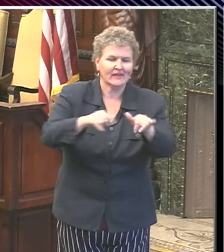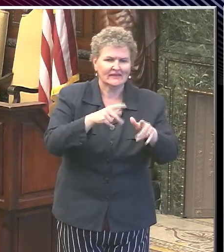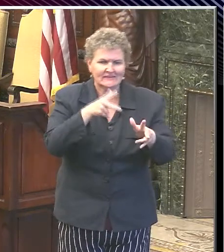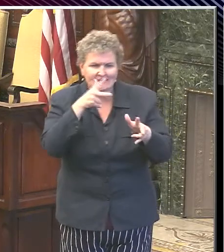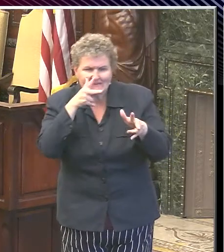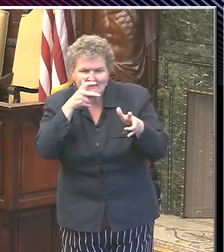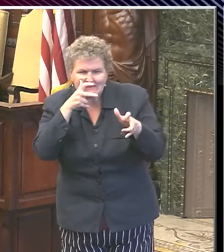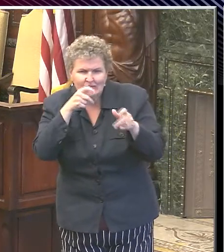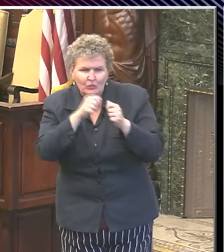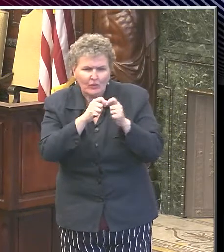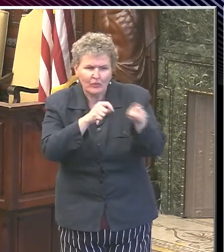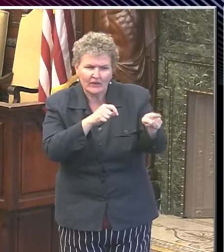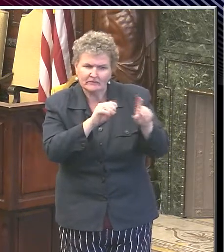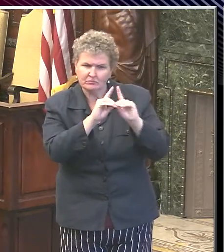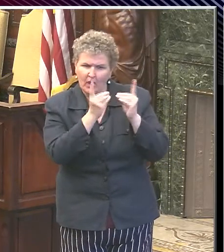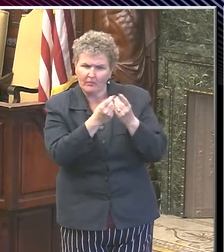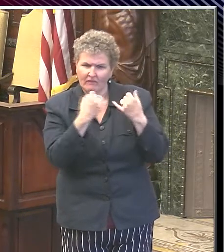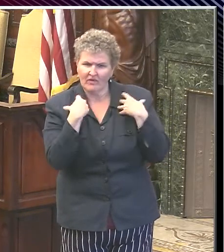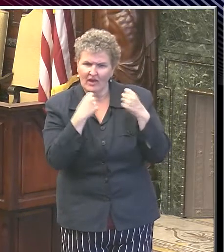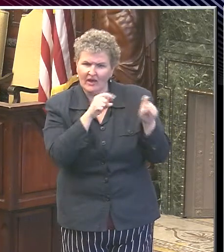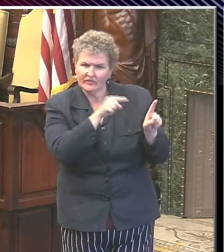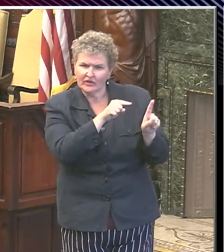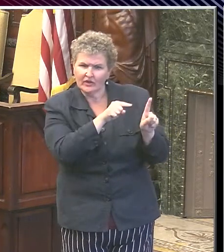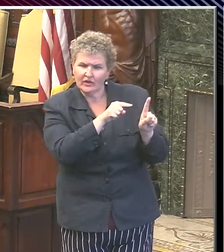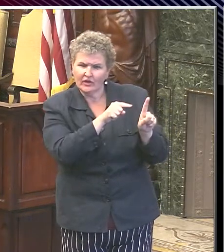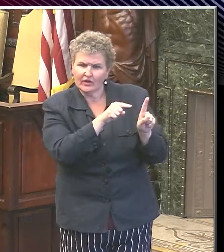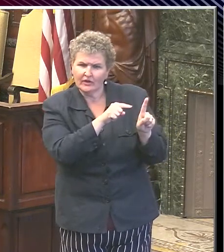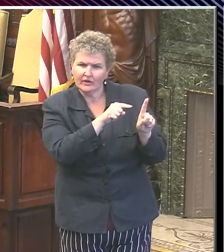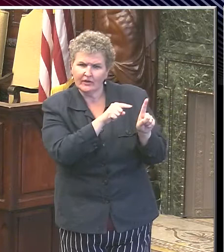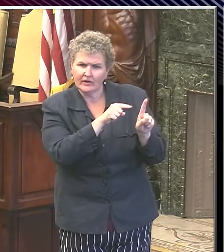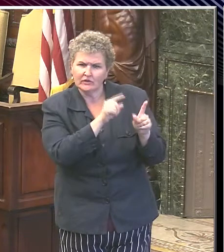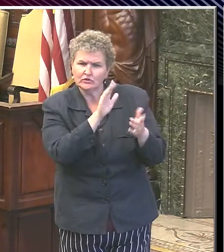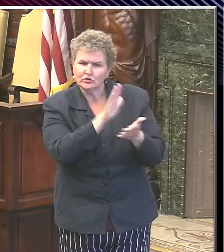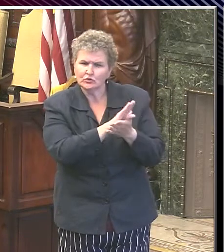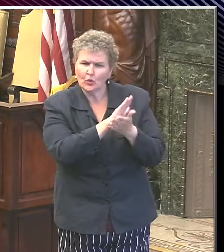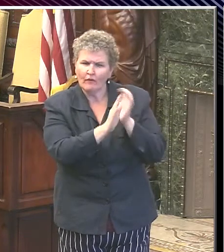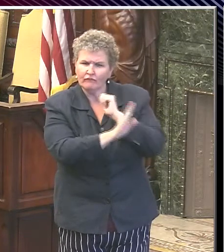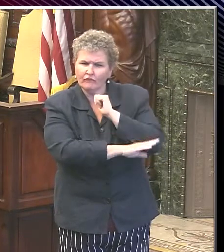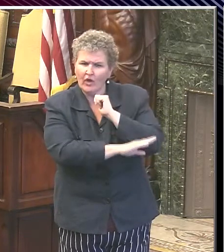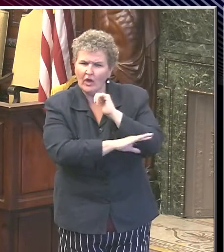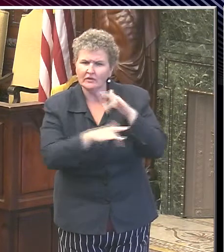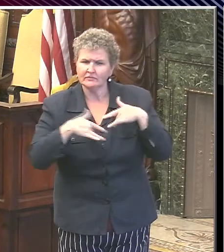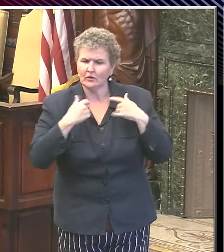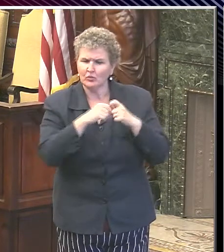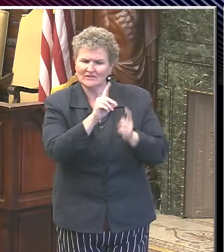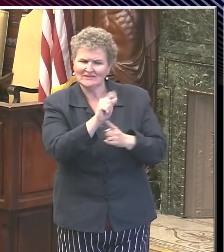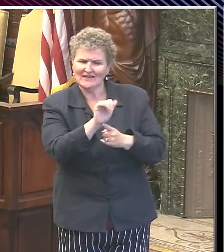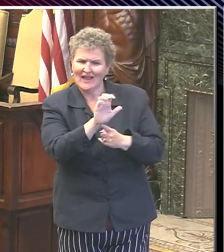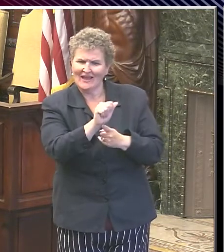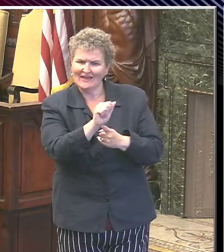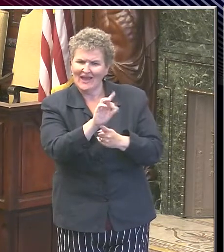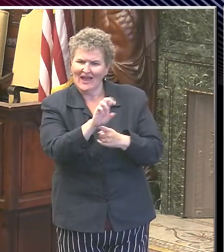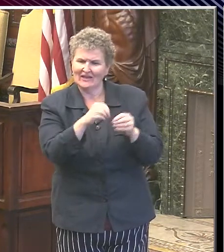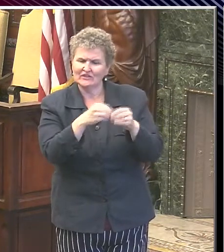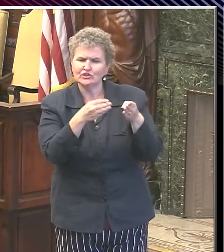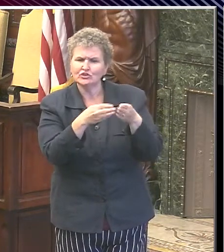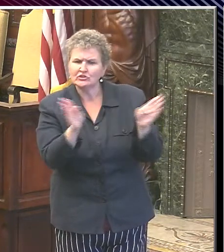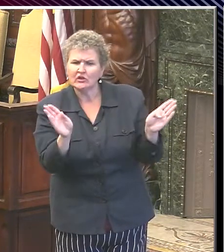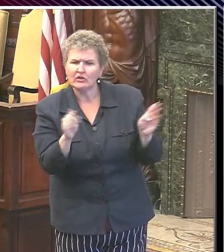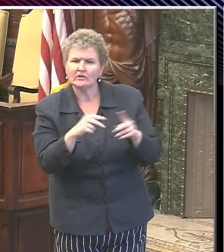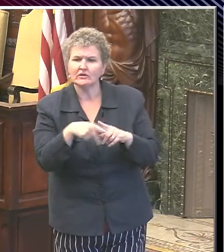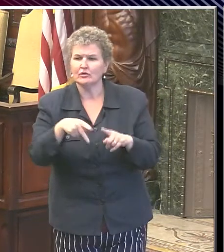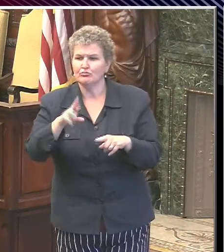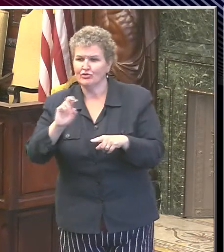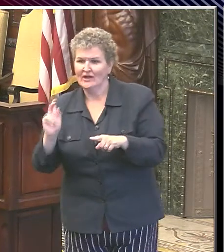Farley, just about pre-K in the fall? Yeah, so, I mean, our view about daycare centers in general or, you know, pre-K age group